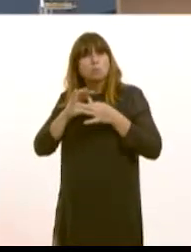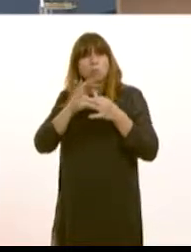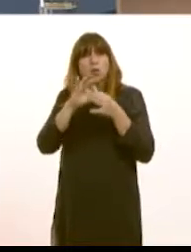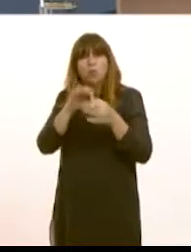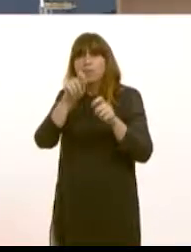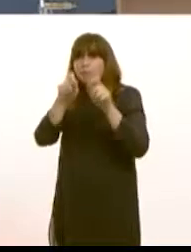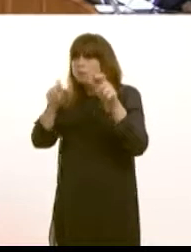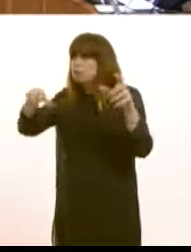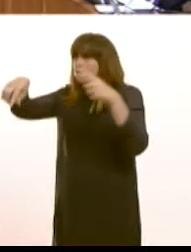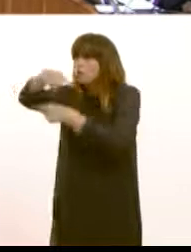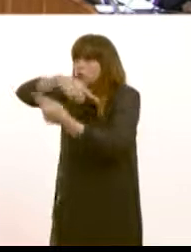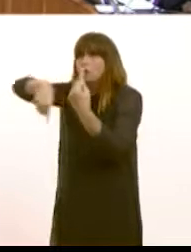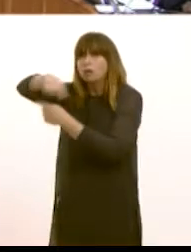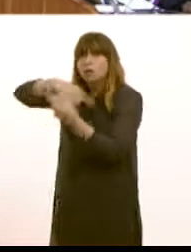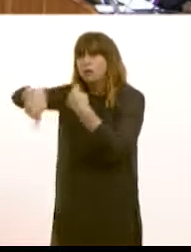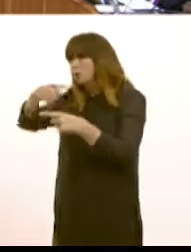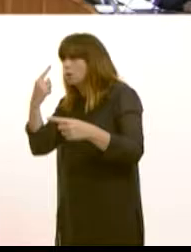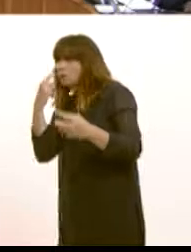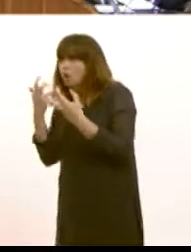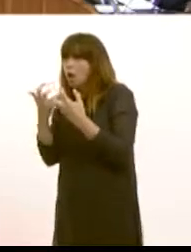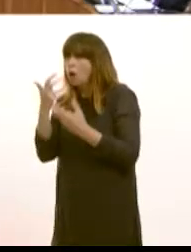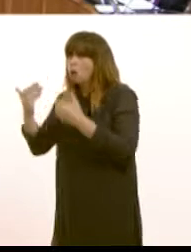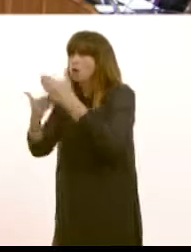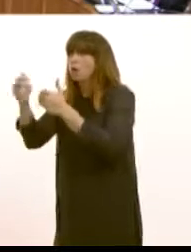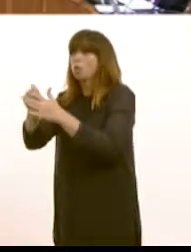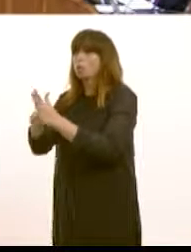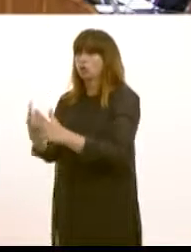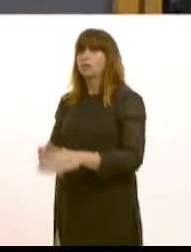in order to see how we can progress that project